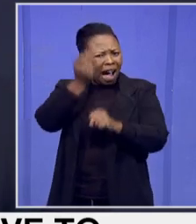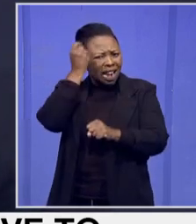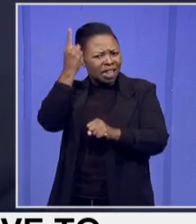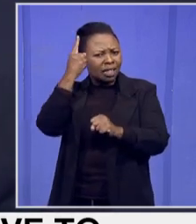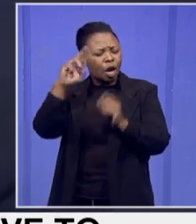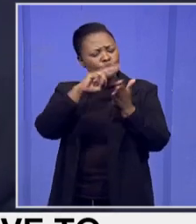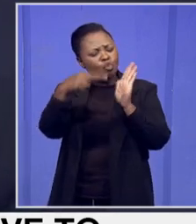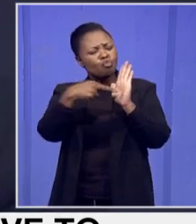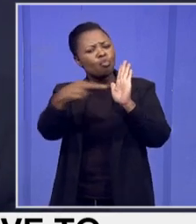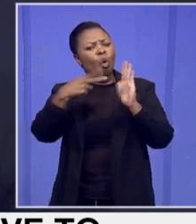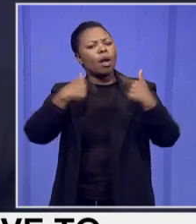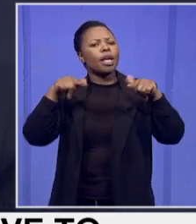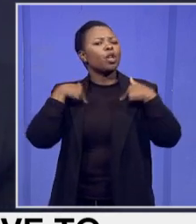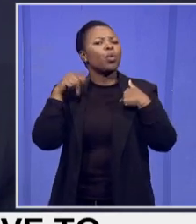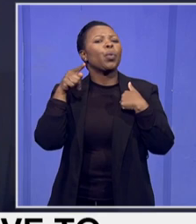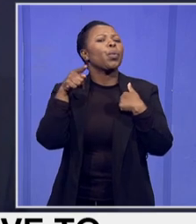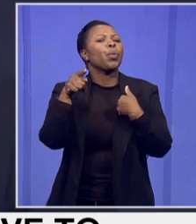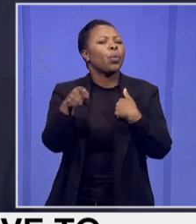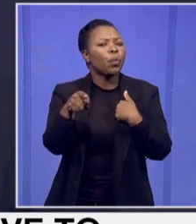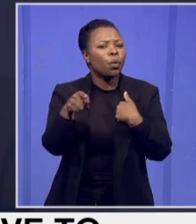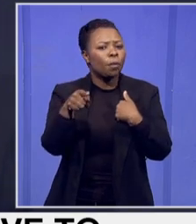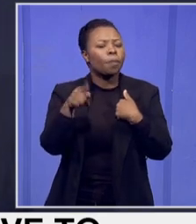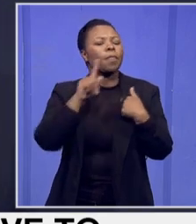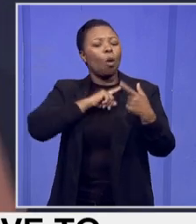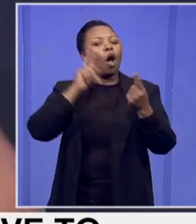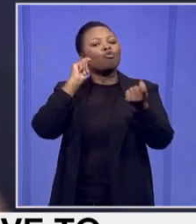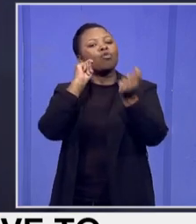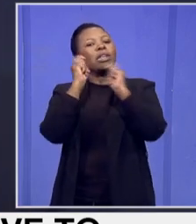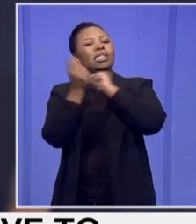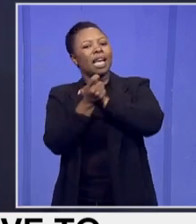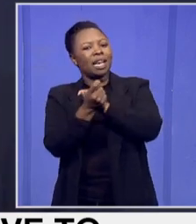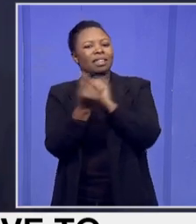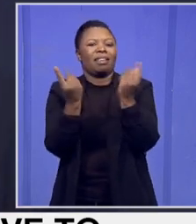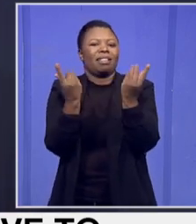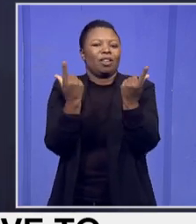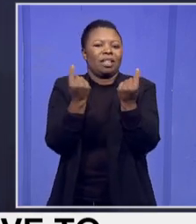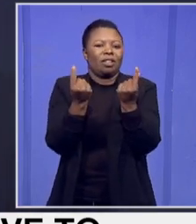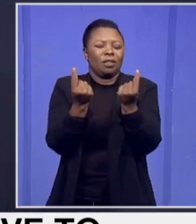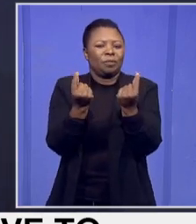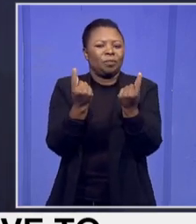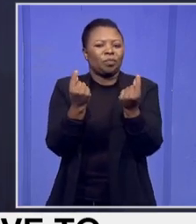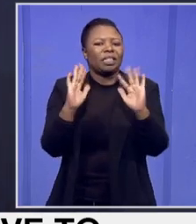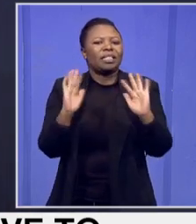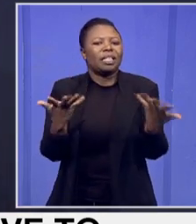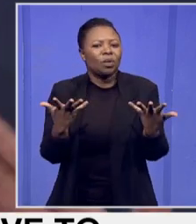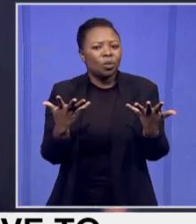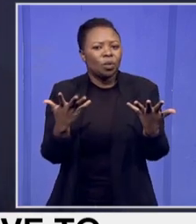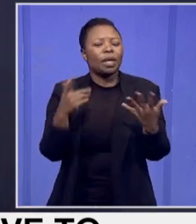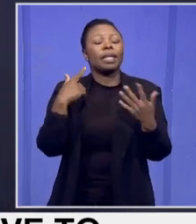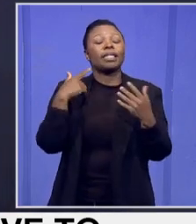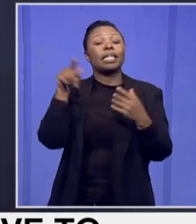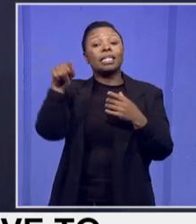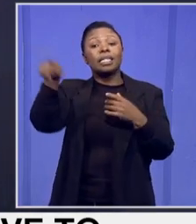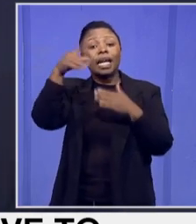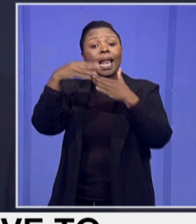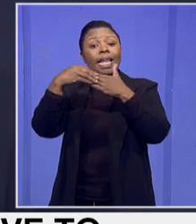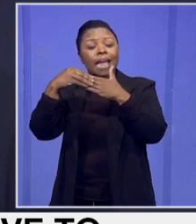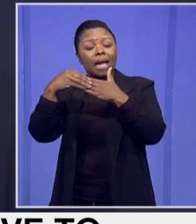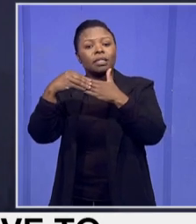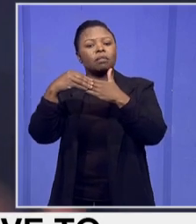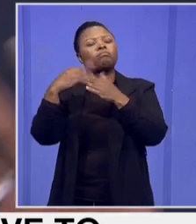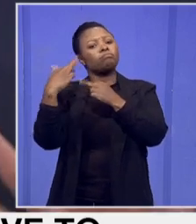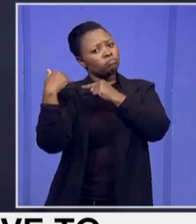in changing the way we do things, but also holding us as leaders accountable. It is entirely on them,